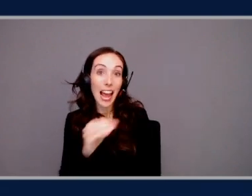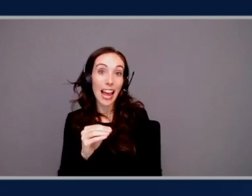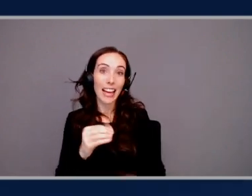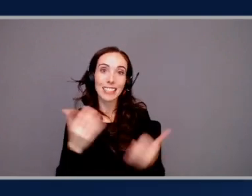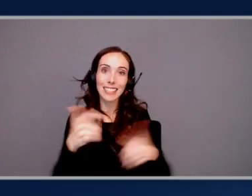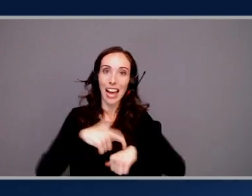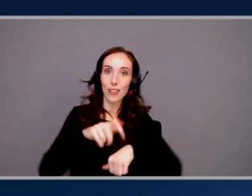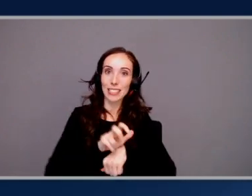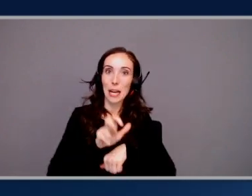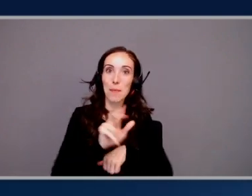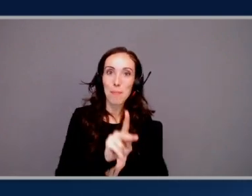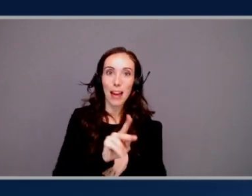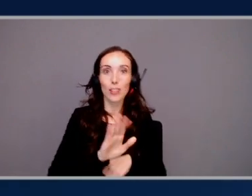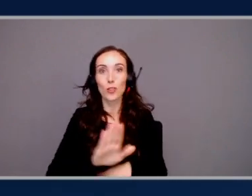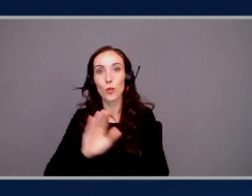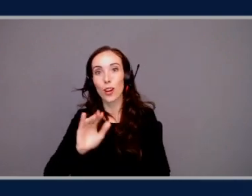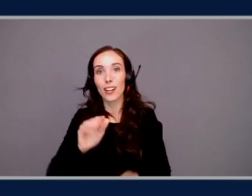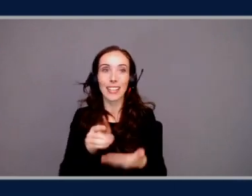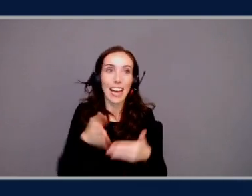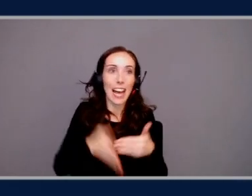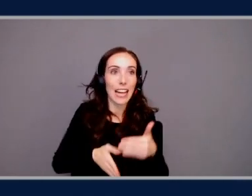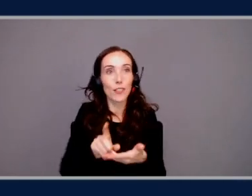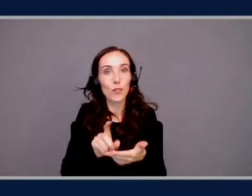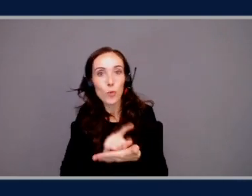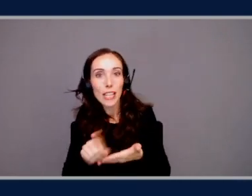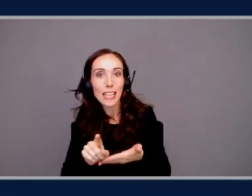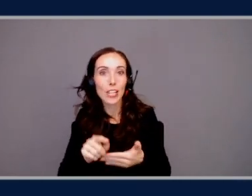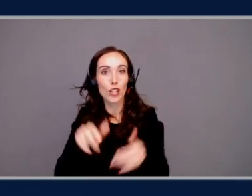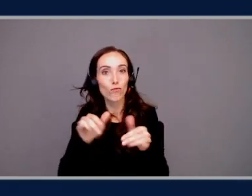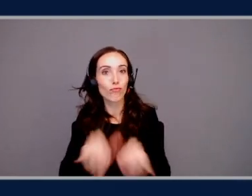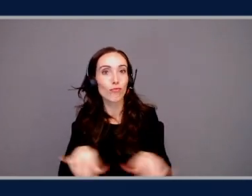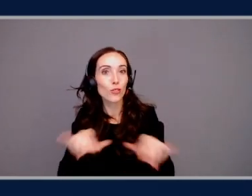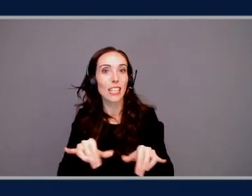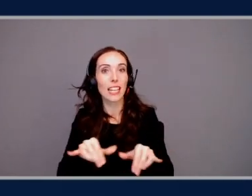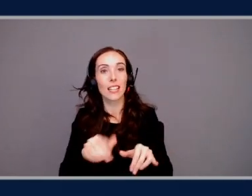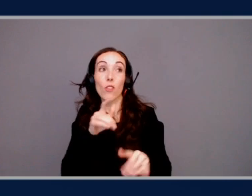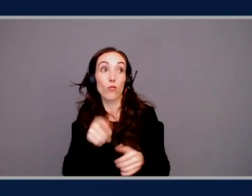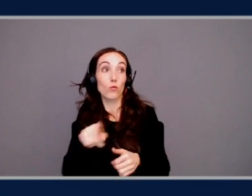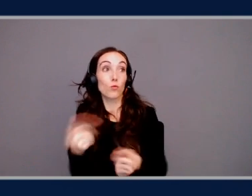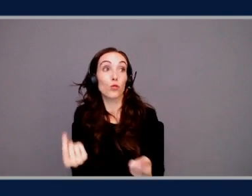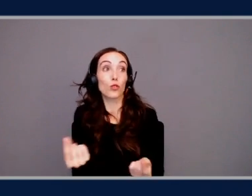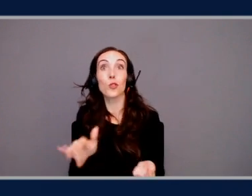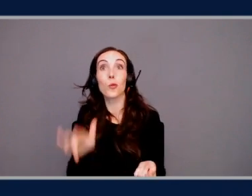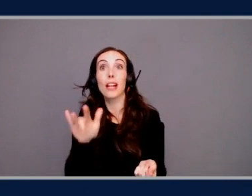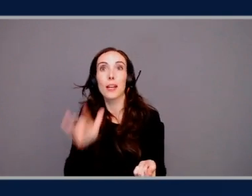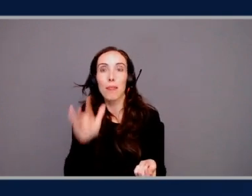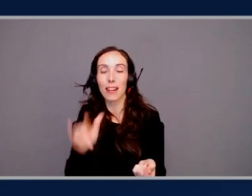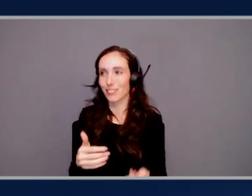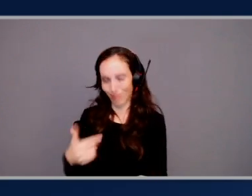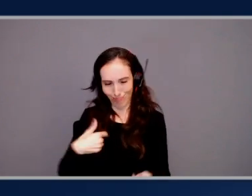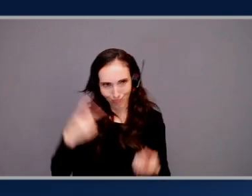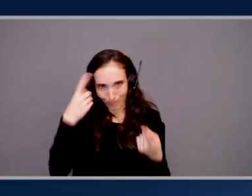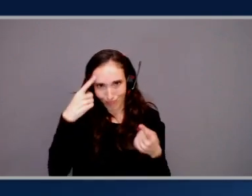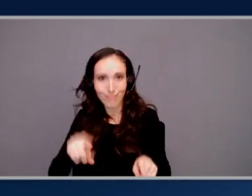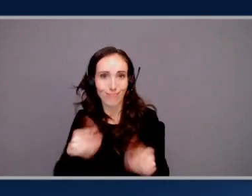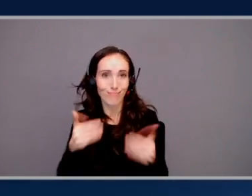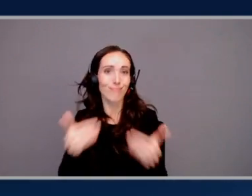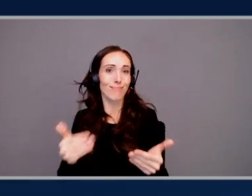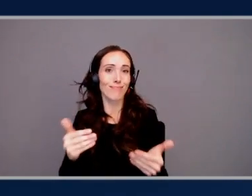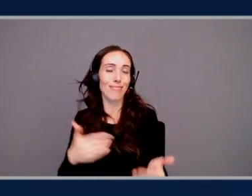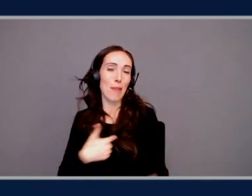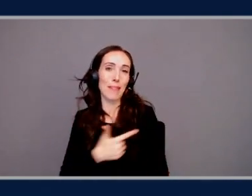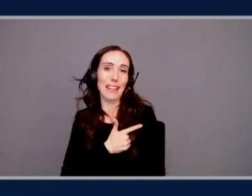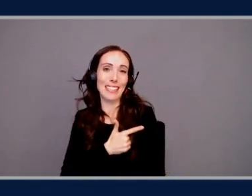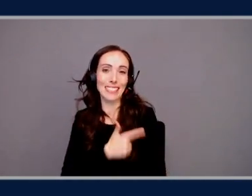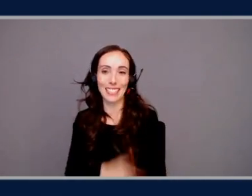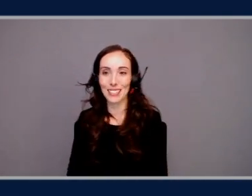invoicing end of week, end of month routine, and you do nothing except, like, click a button. Sign me up. I'm lazy. I don't want to go do that. So in the